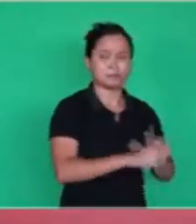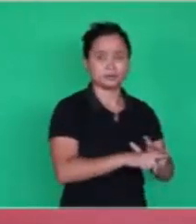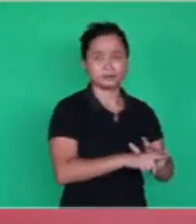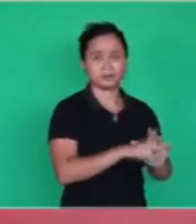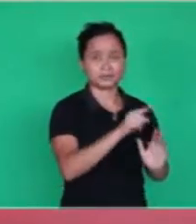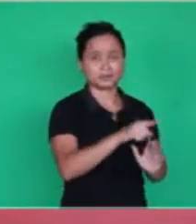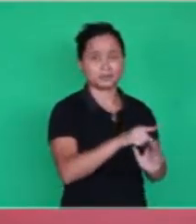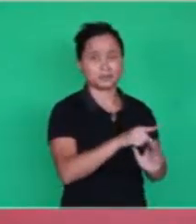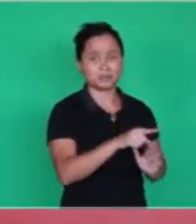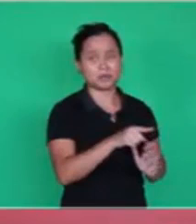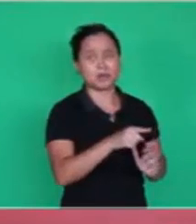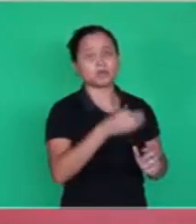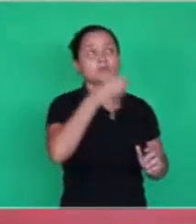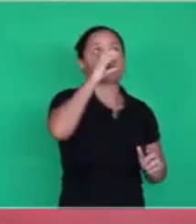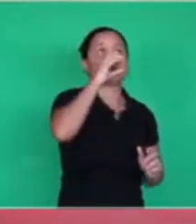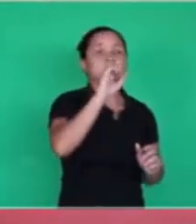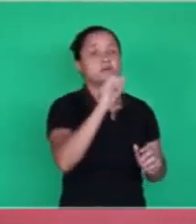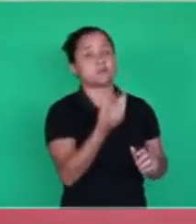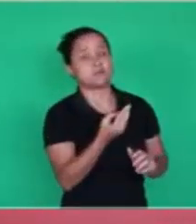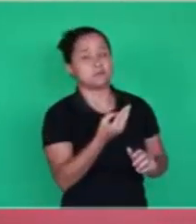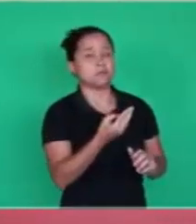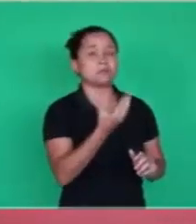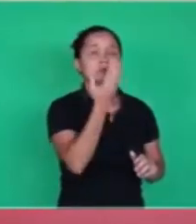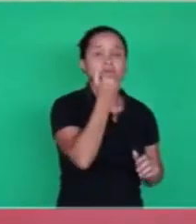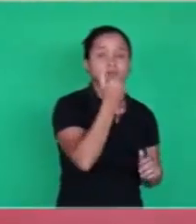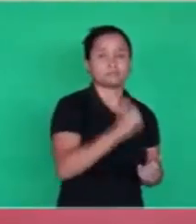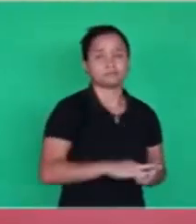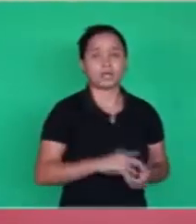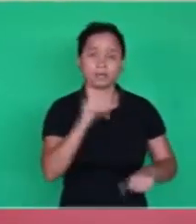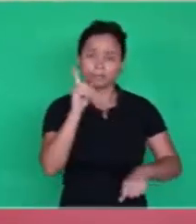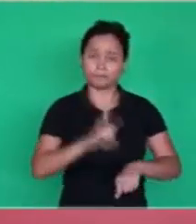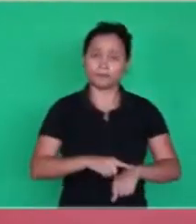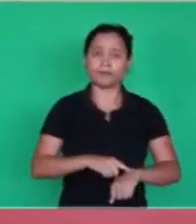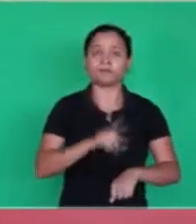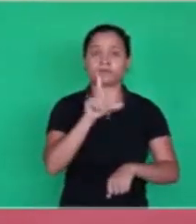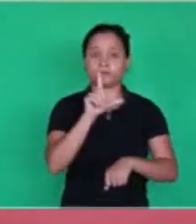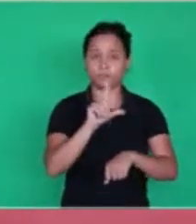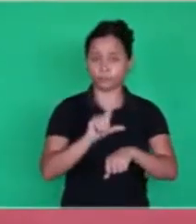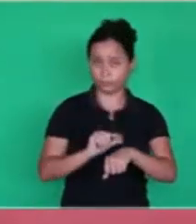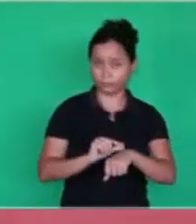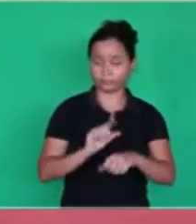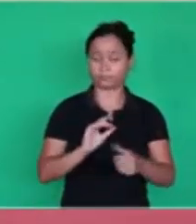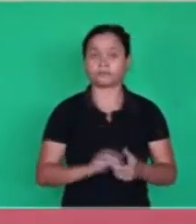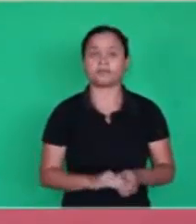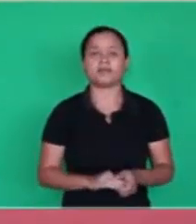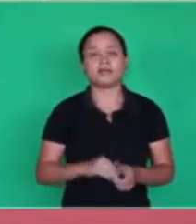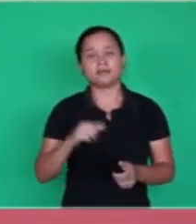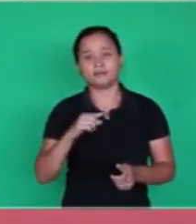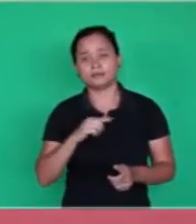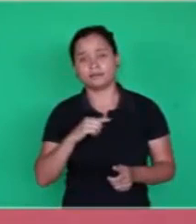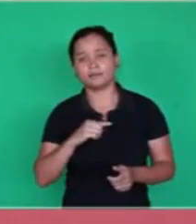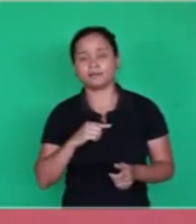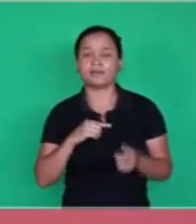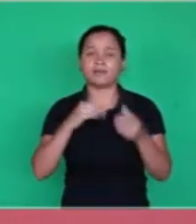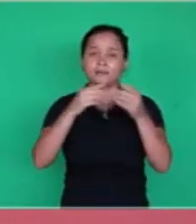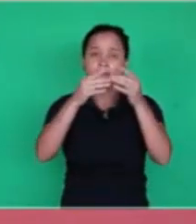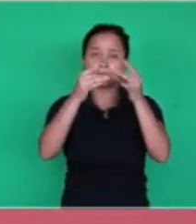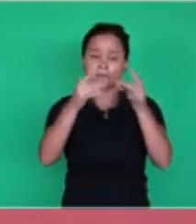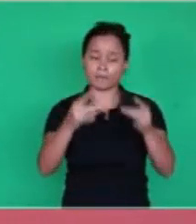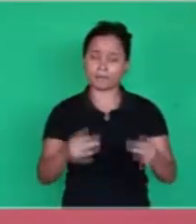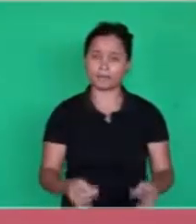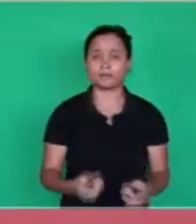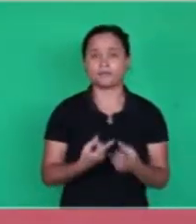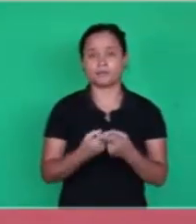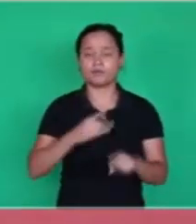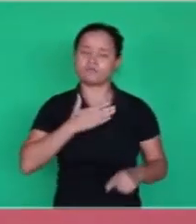eaten here, they thought. So our time is ending. We have much more to say, but I'd like to leave this